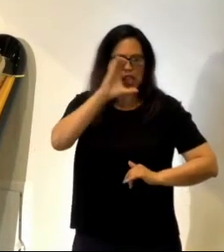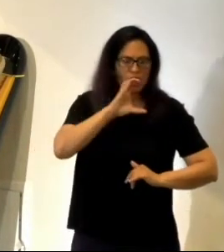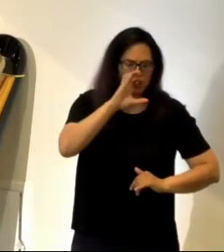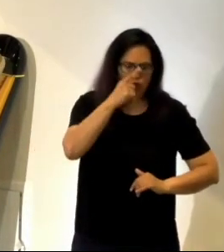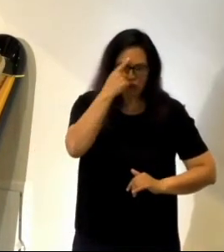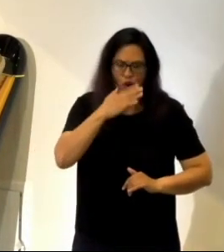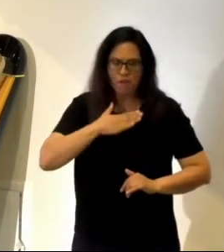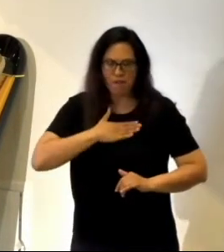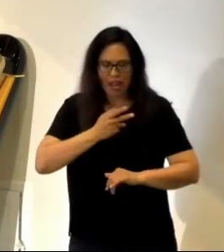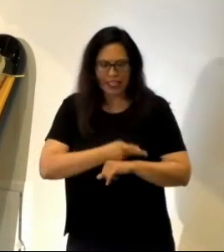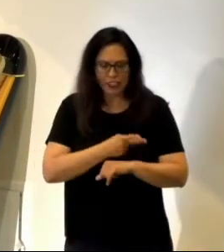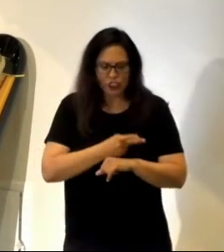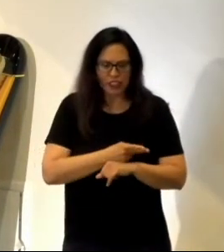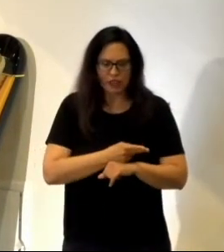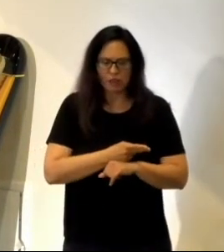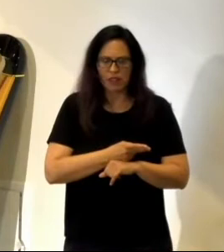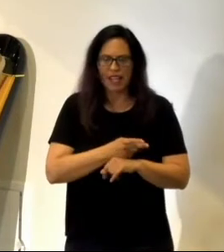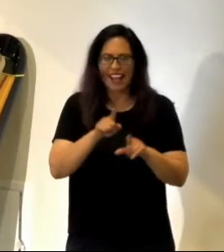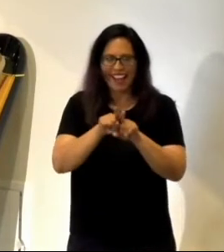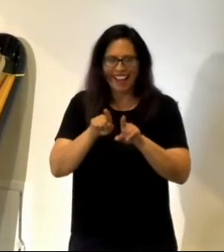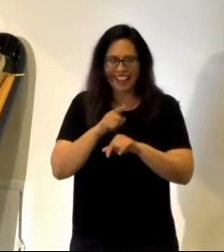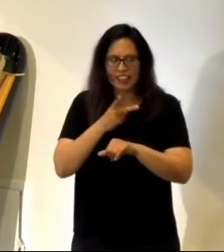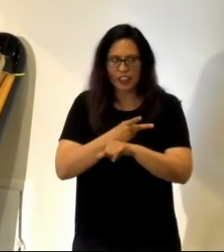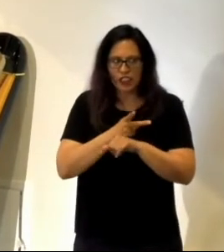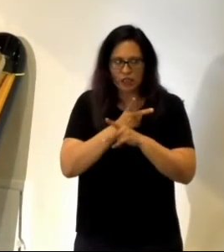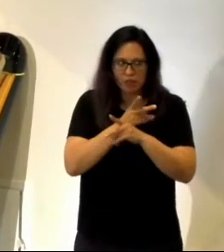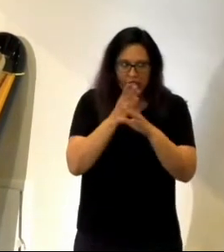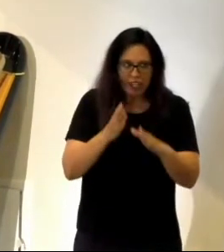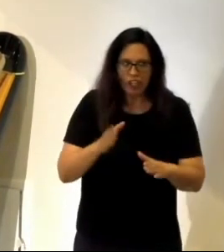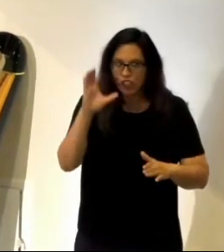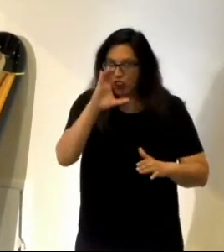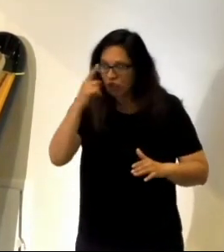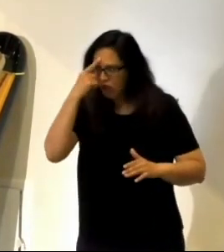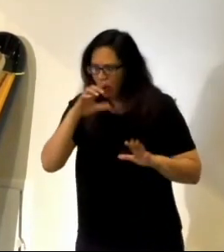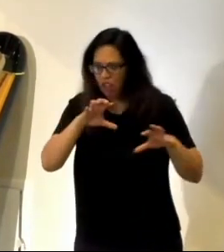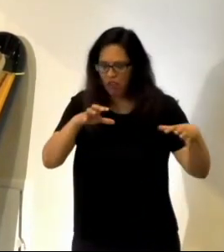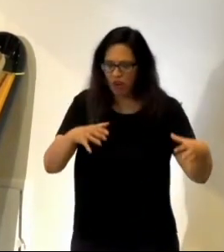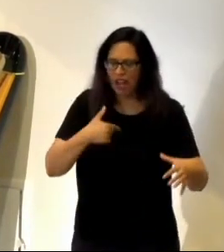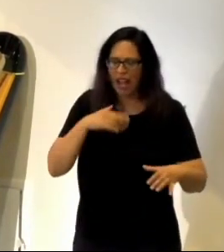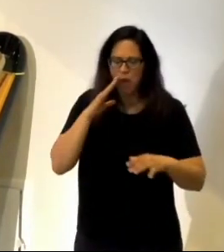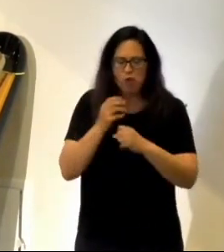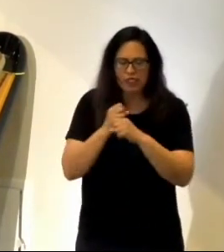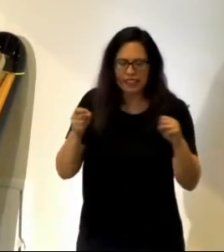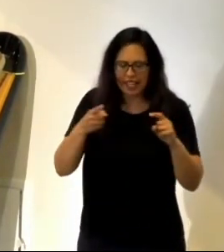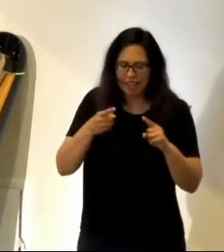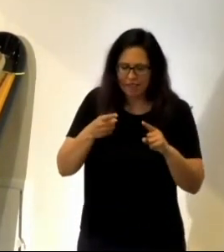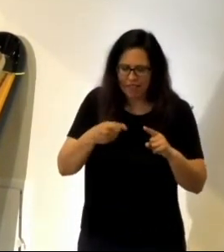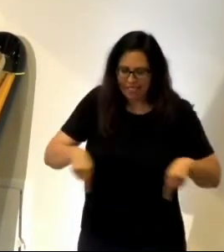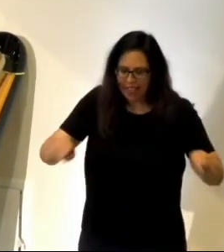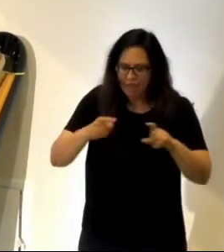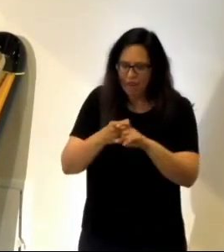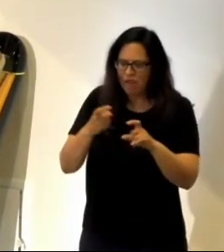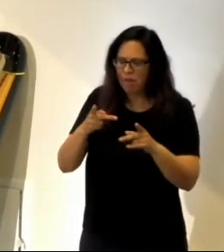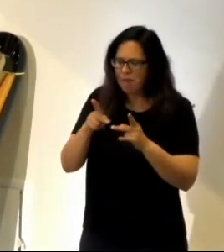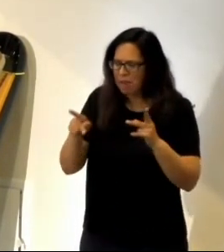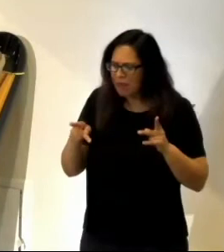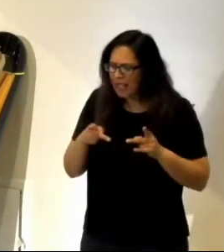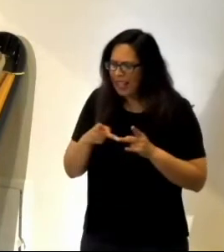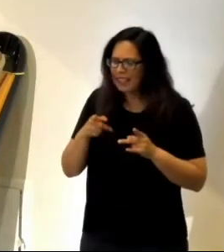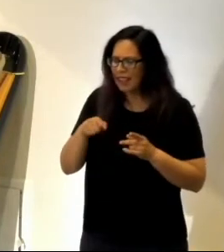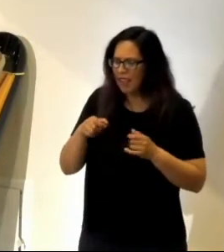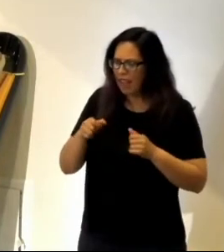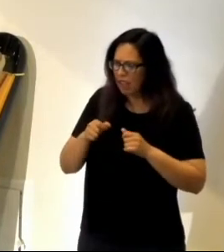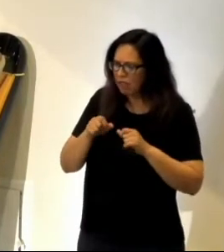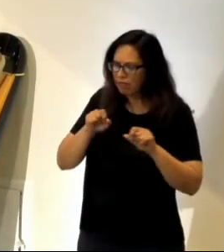seek them out as a shepherd seeks out his flock. I will rescue them for the places where they had been scattered on a day of clouds